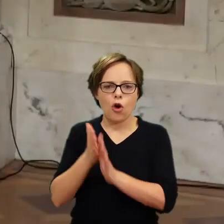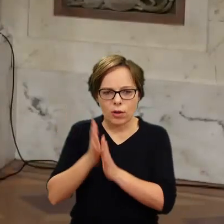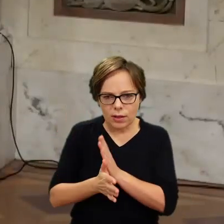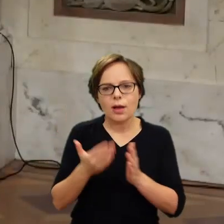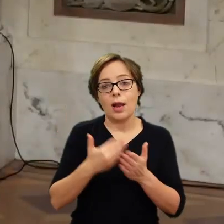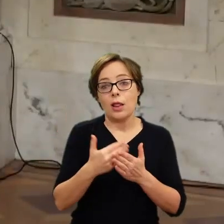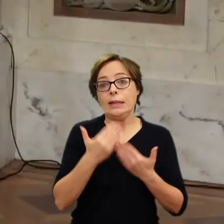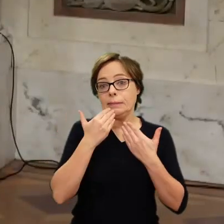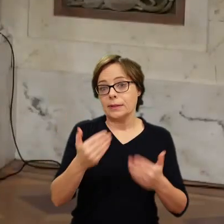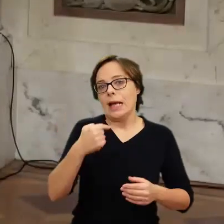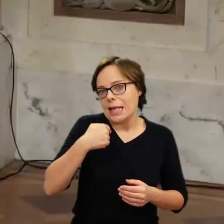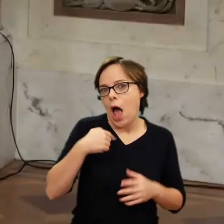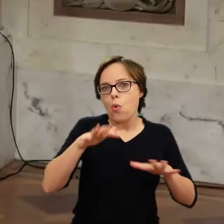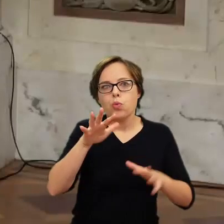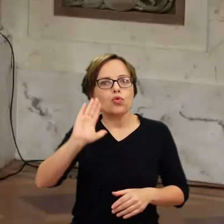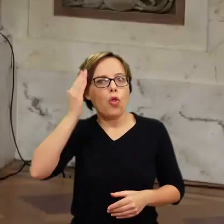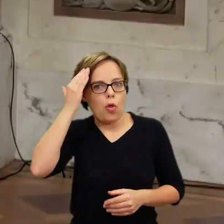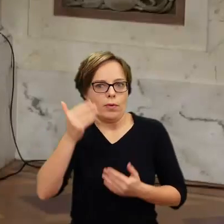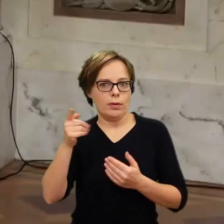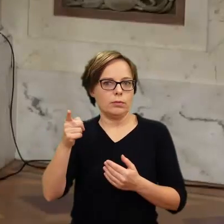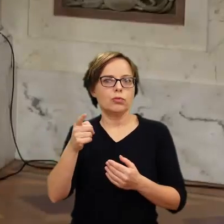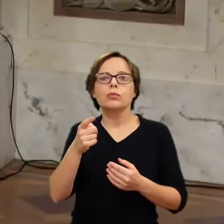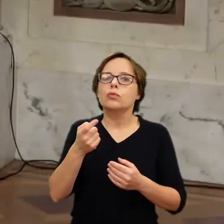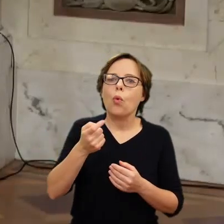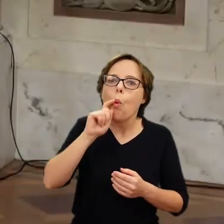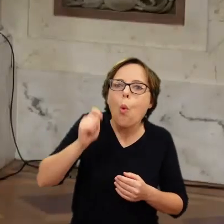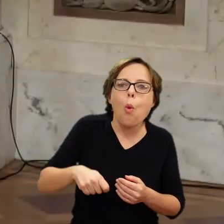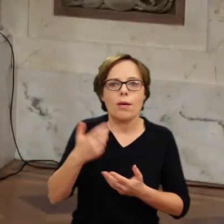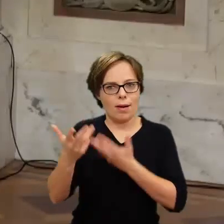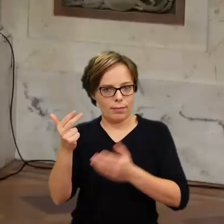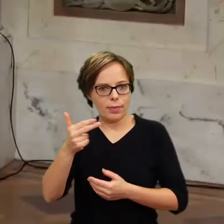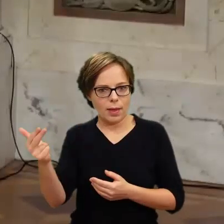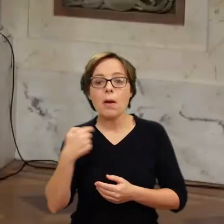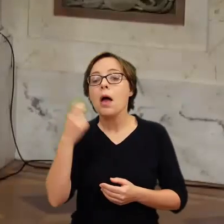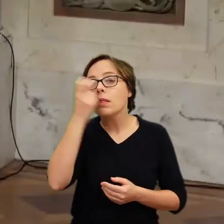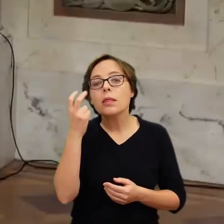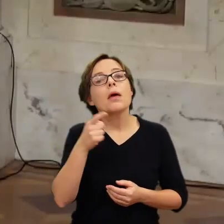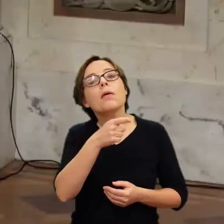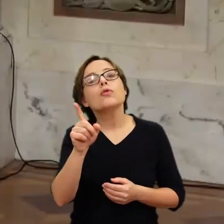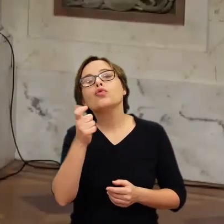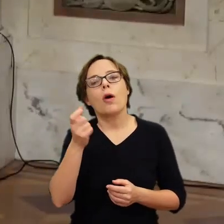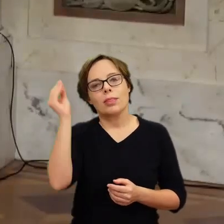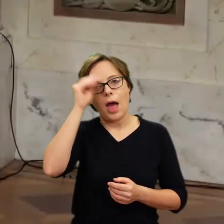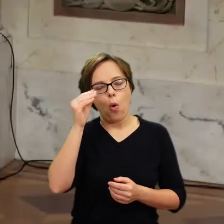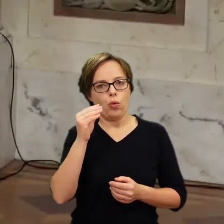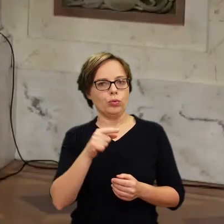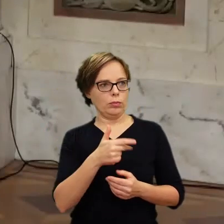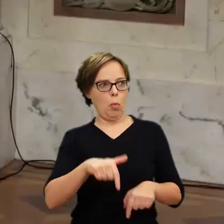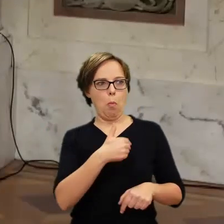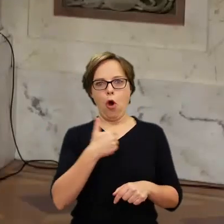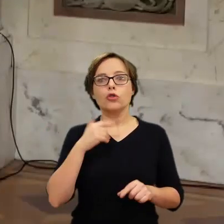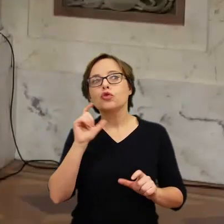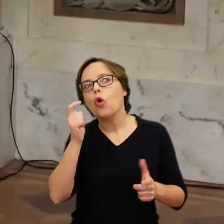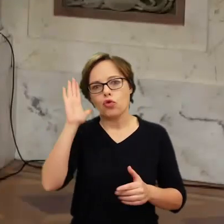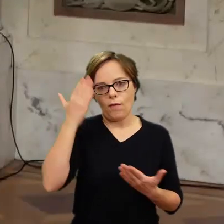lot about Ukraine. And I'm curious what you have learned. Well, the